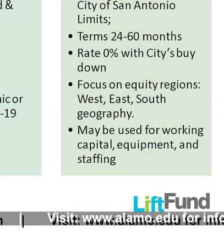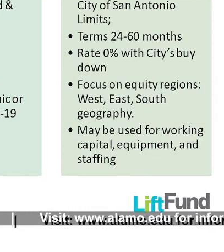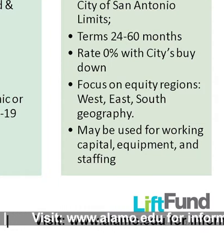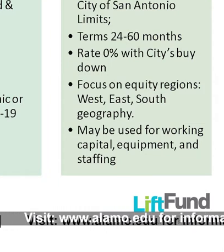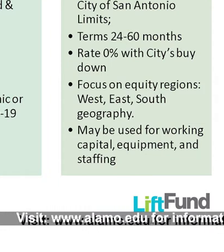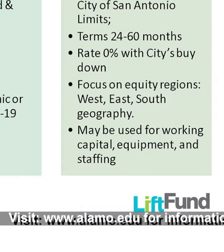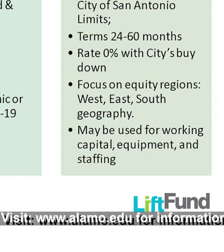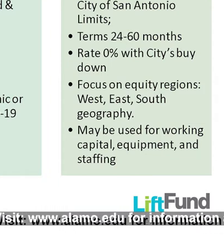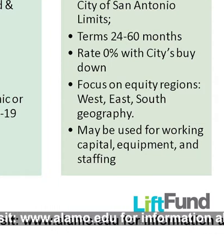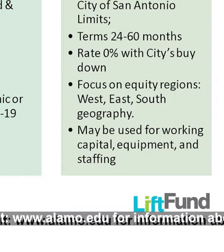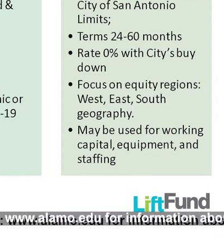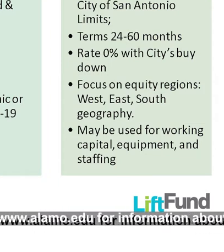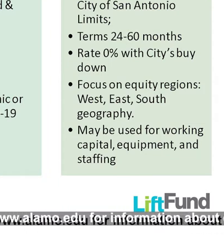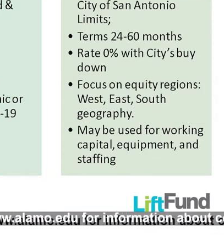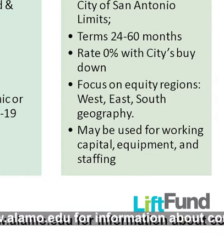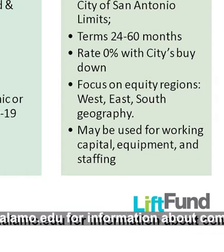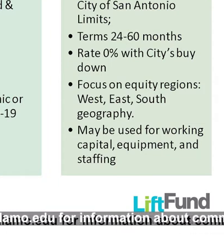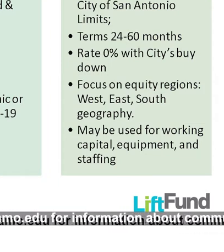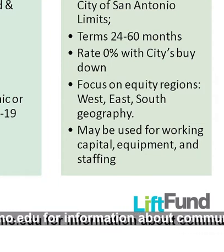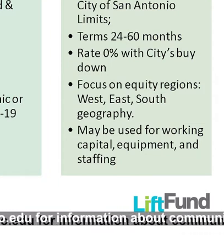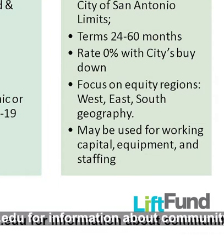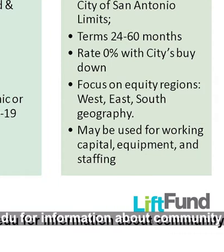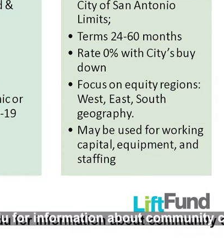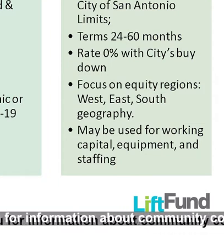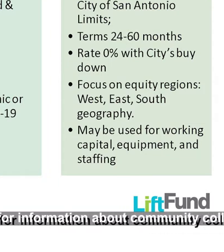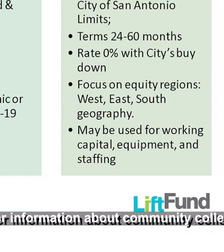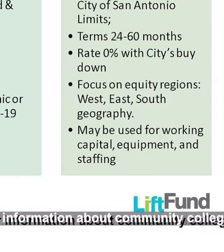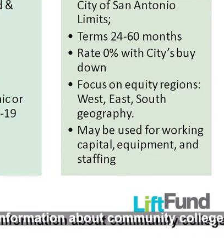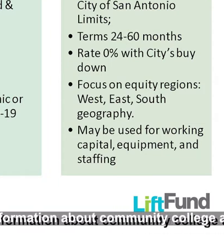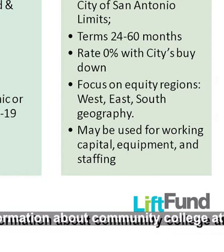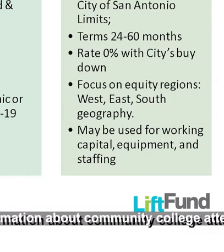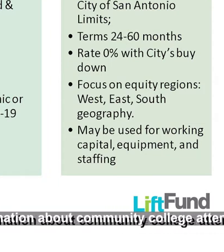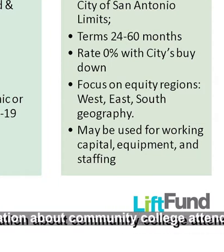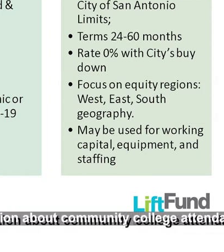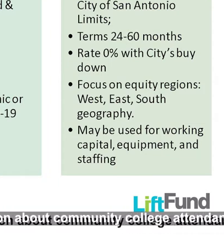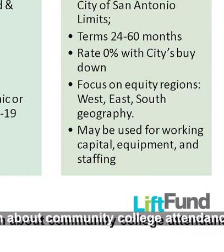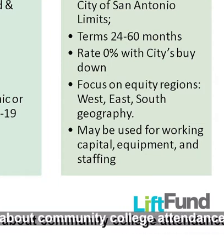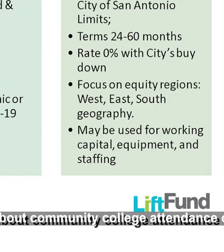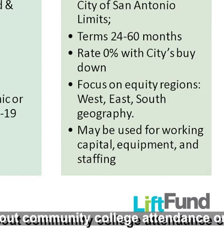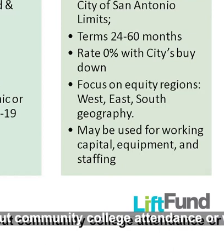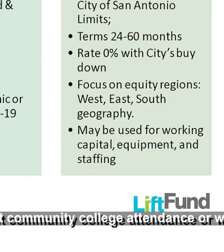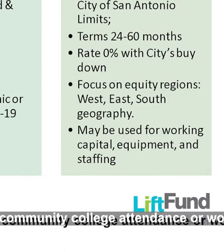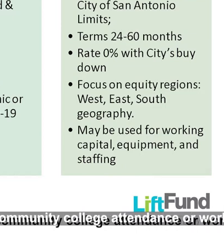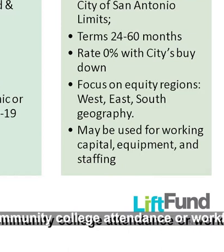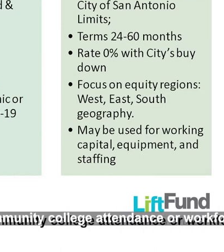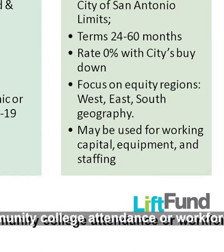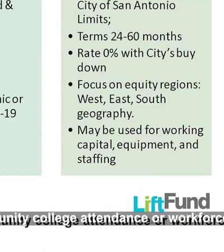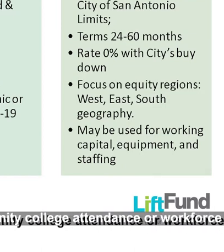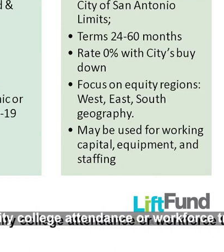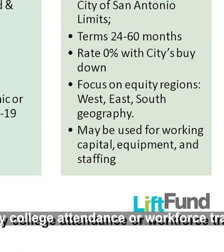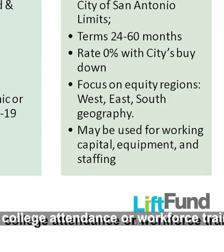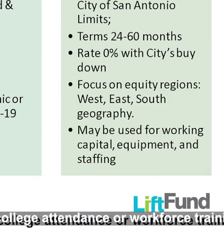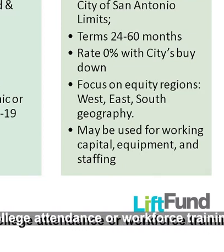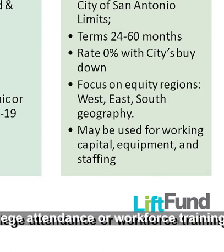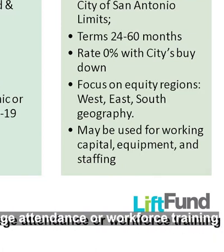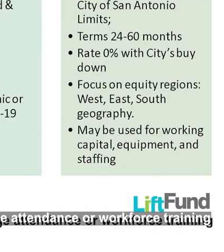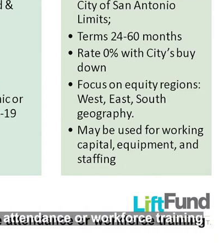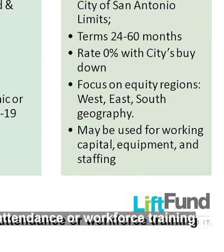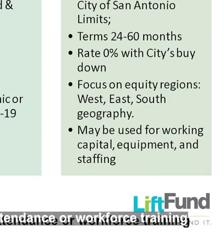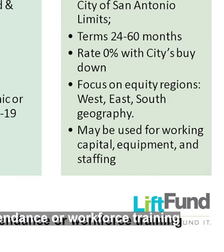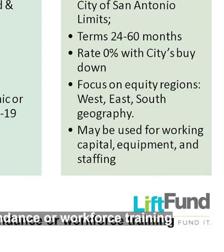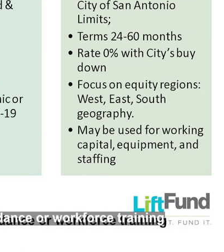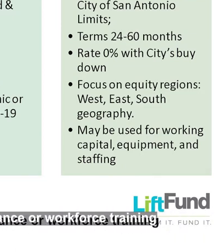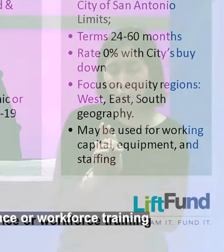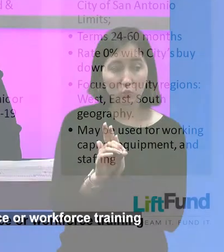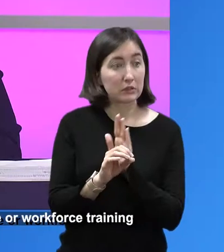and the mayor, they've approved a grant that comes to LIFT Fund so that you pay how much in